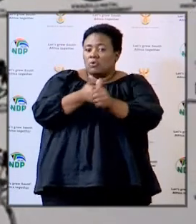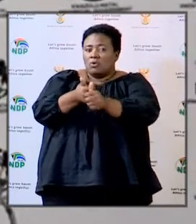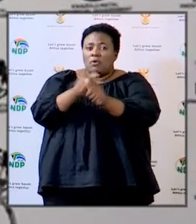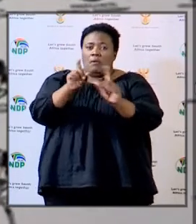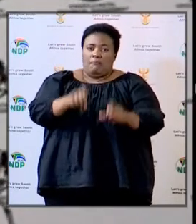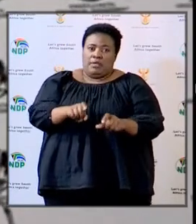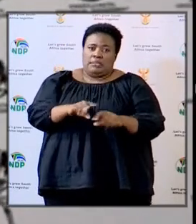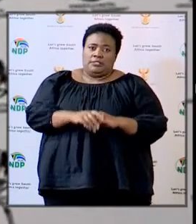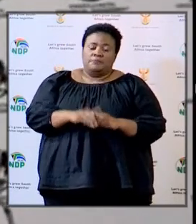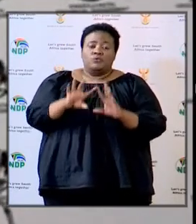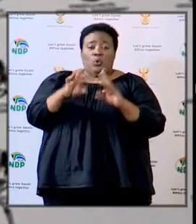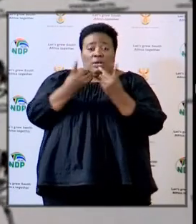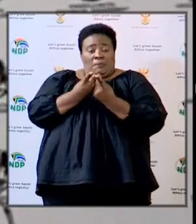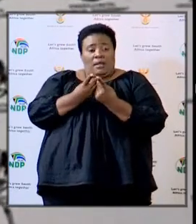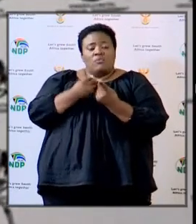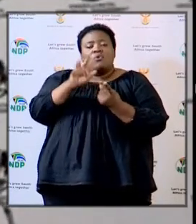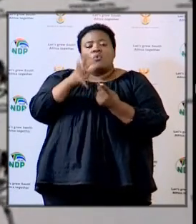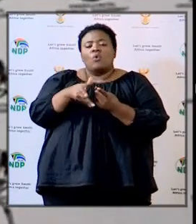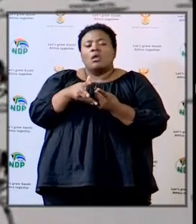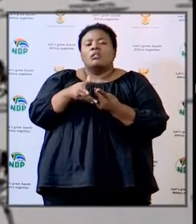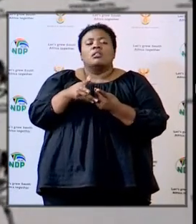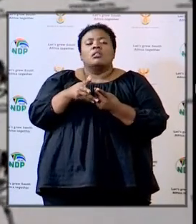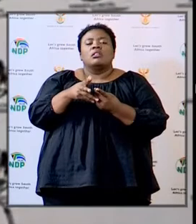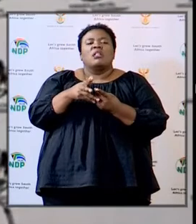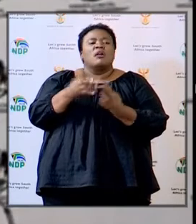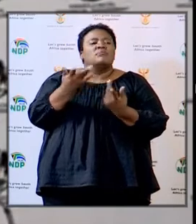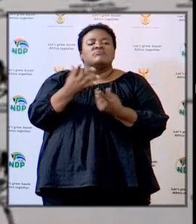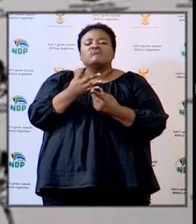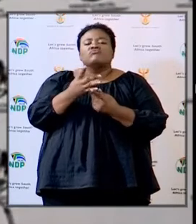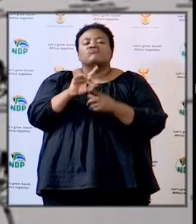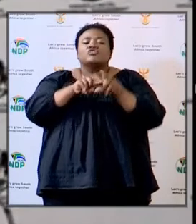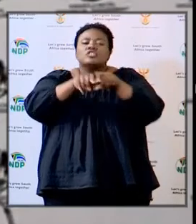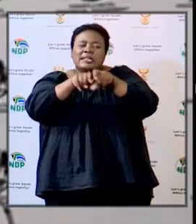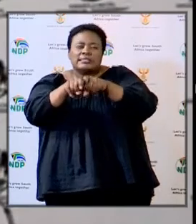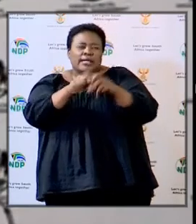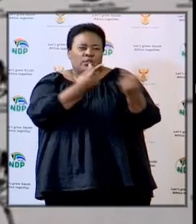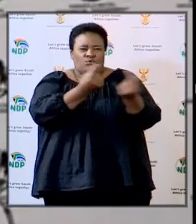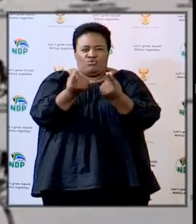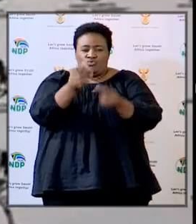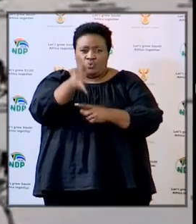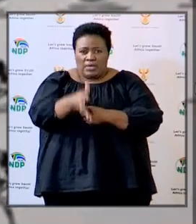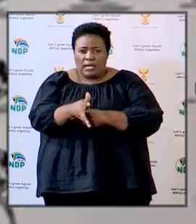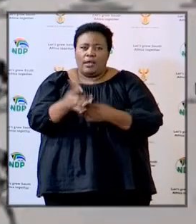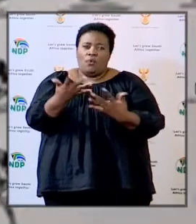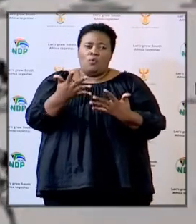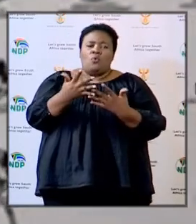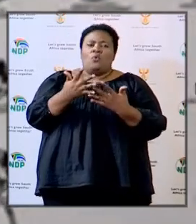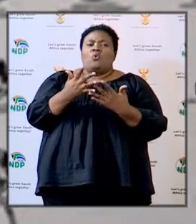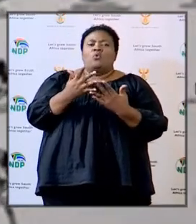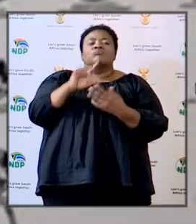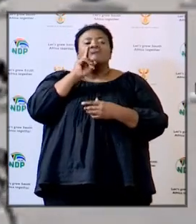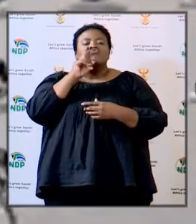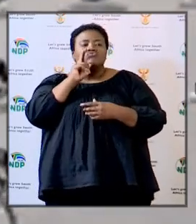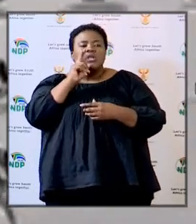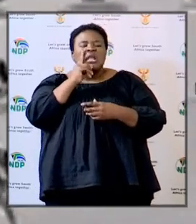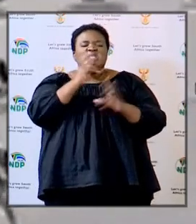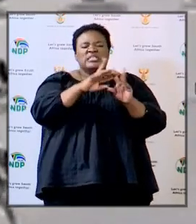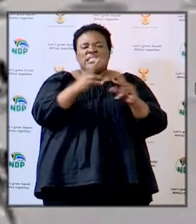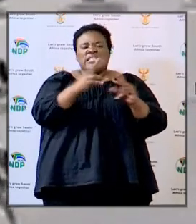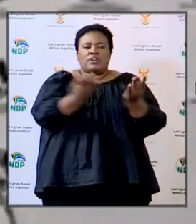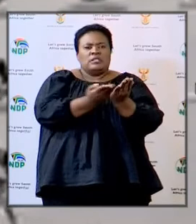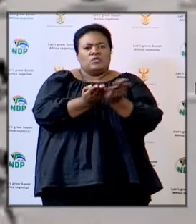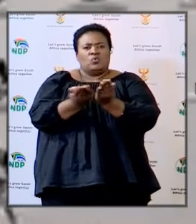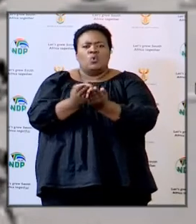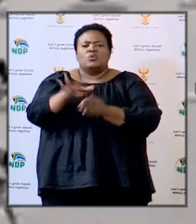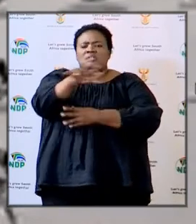department in those two districts will be doing some random tests or testing in different parts of the